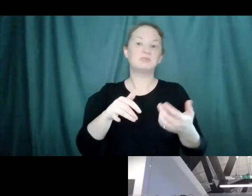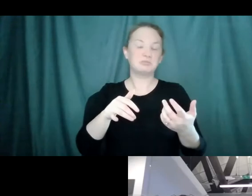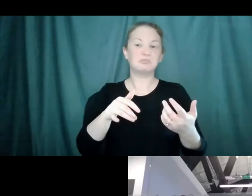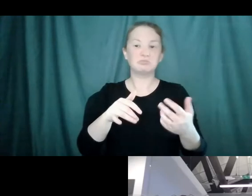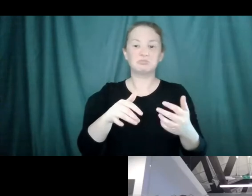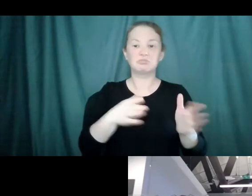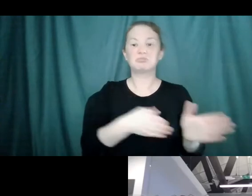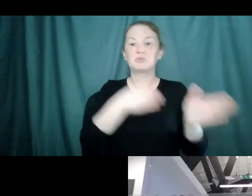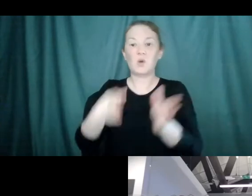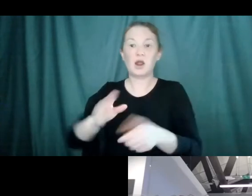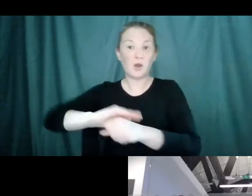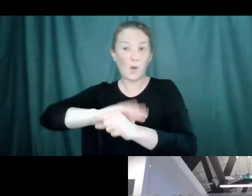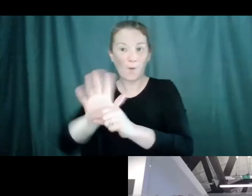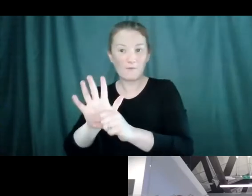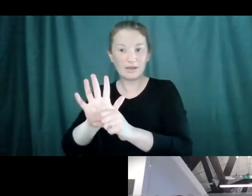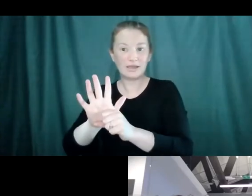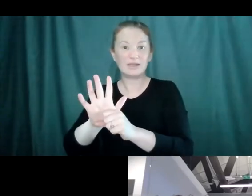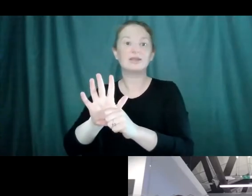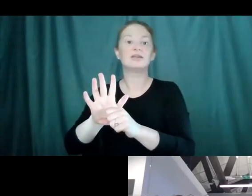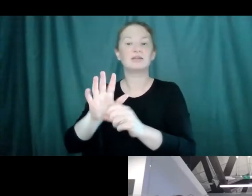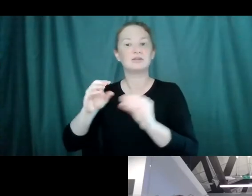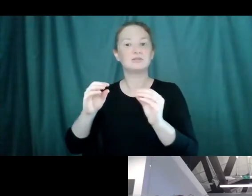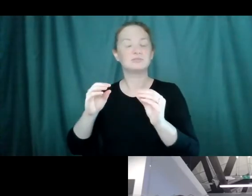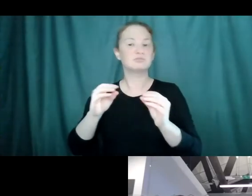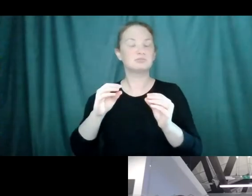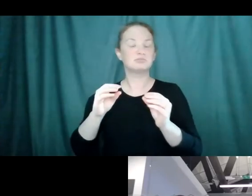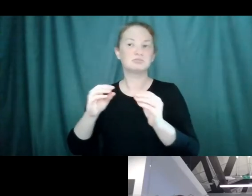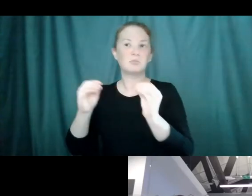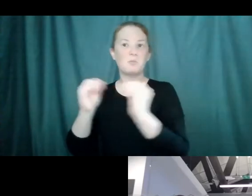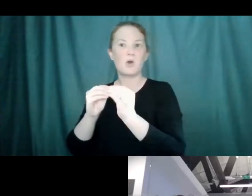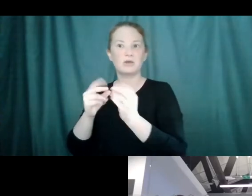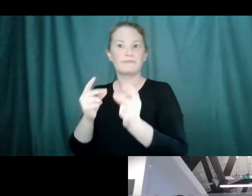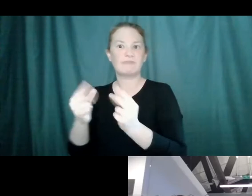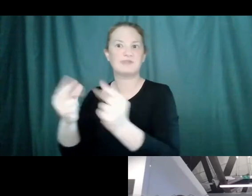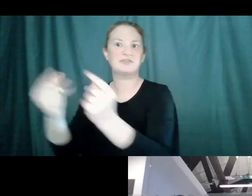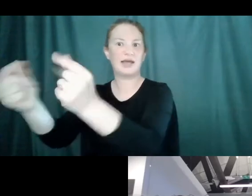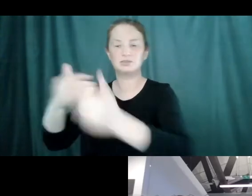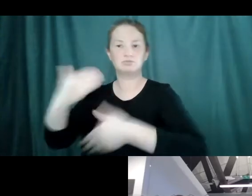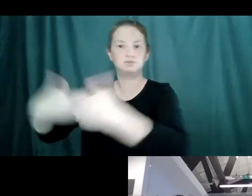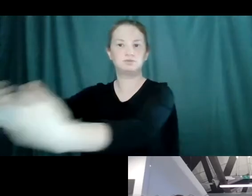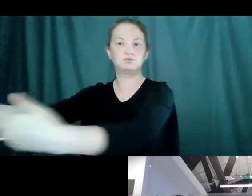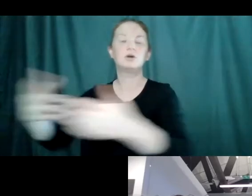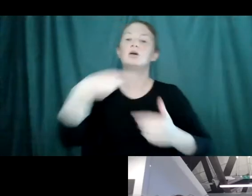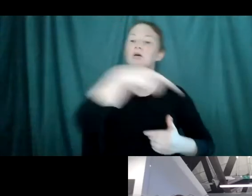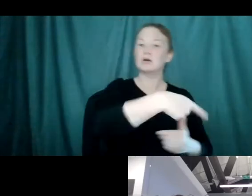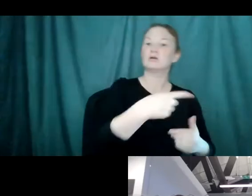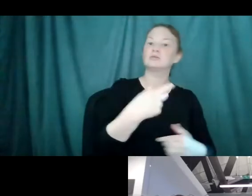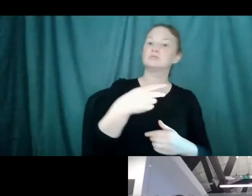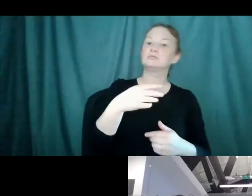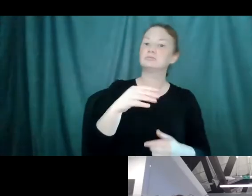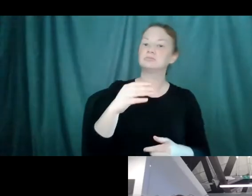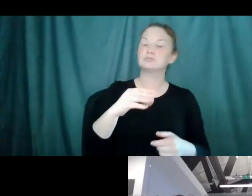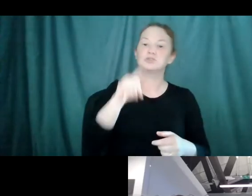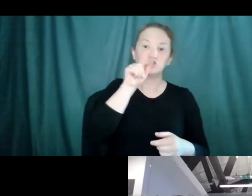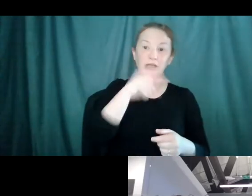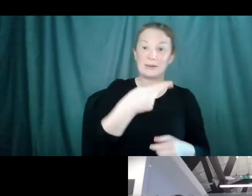they were pushed out fairly quickly. They looked for obvious safety problems that were as bad or worse